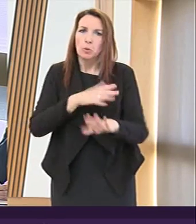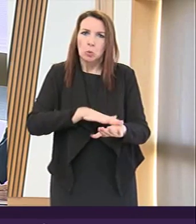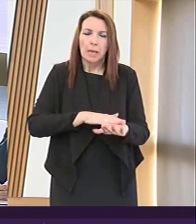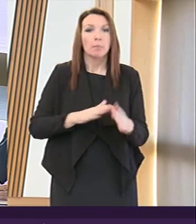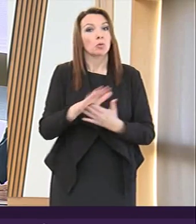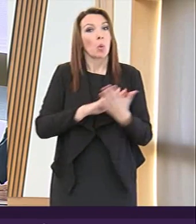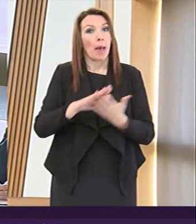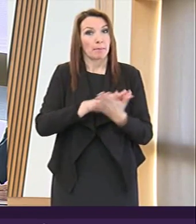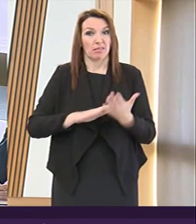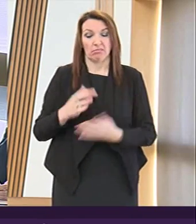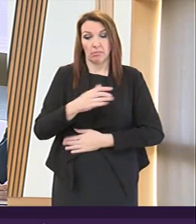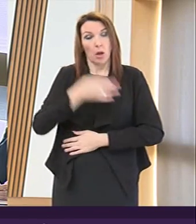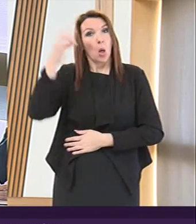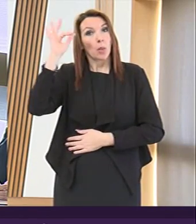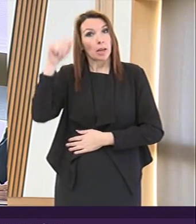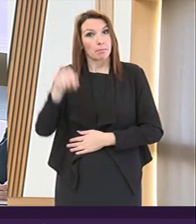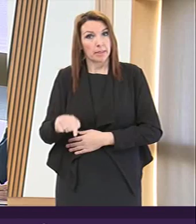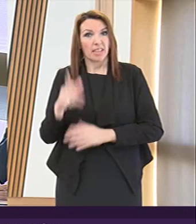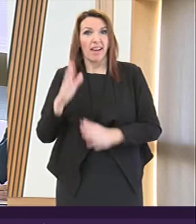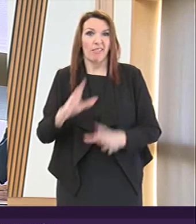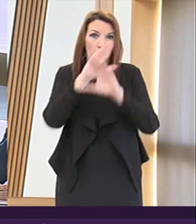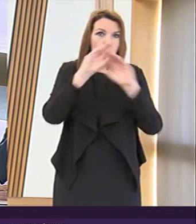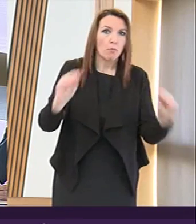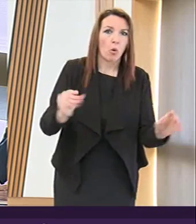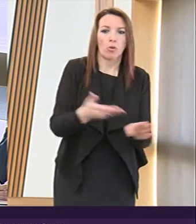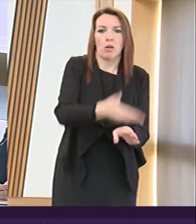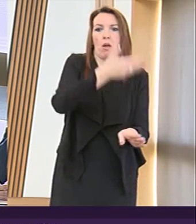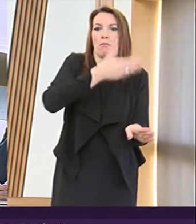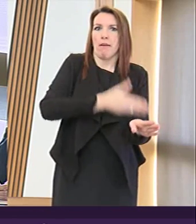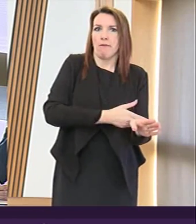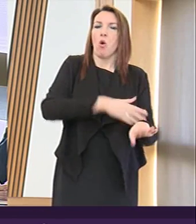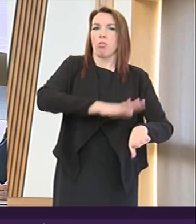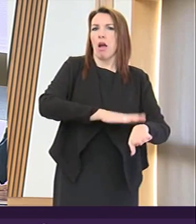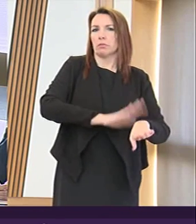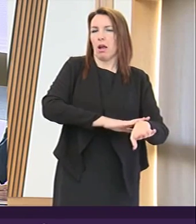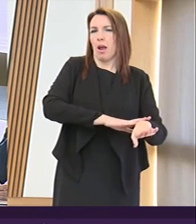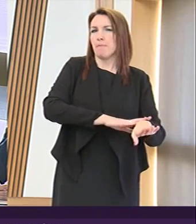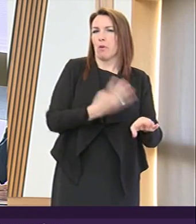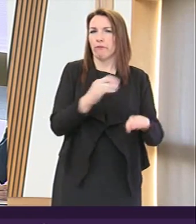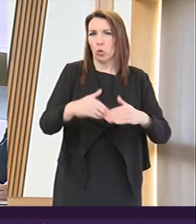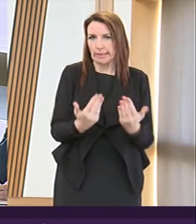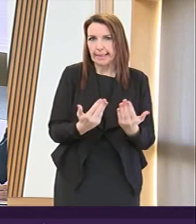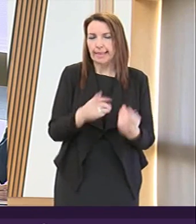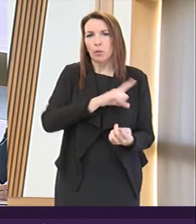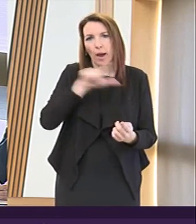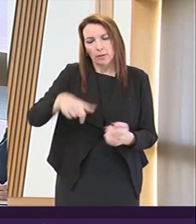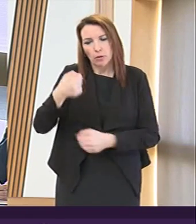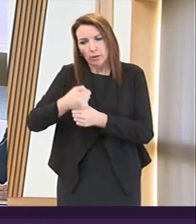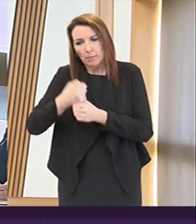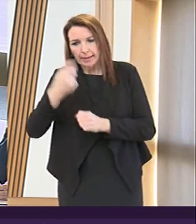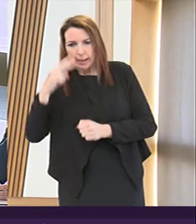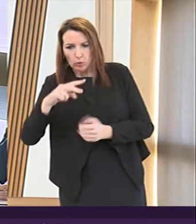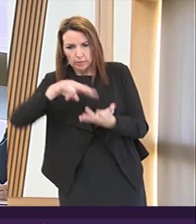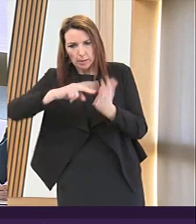result, the lead committee will be required to report sooner than the period allowed by standing orders in order for the Government's planned